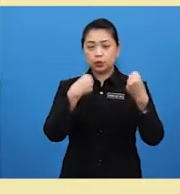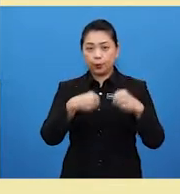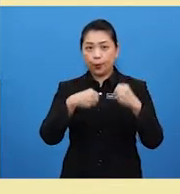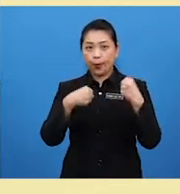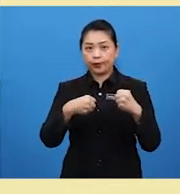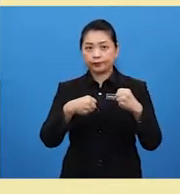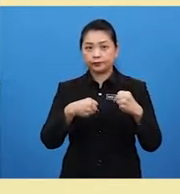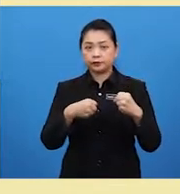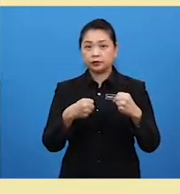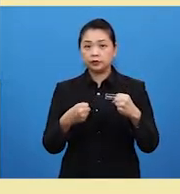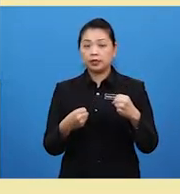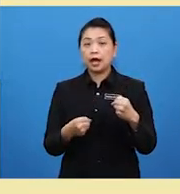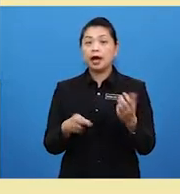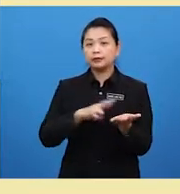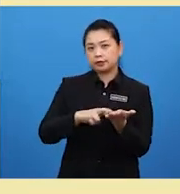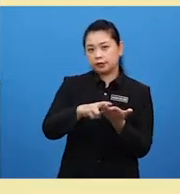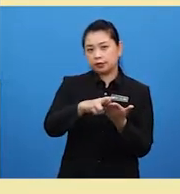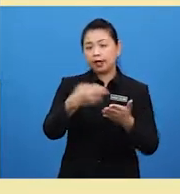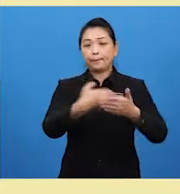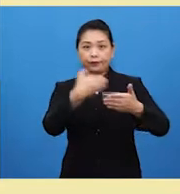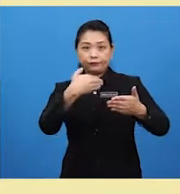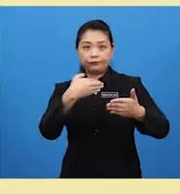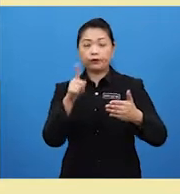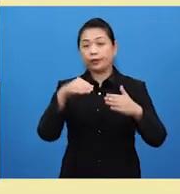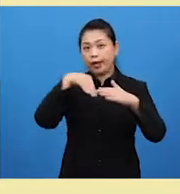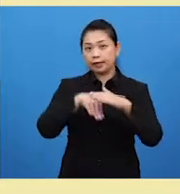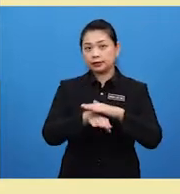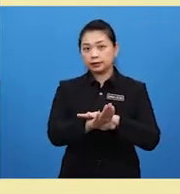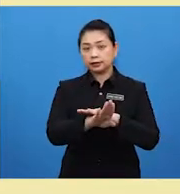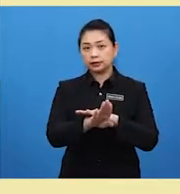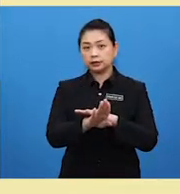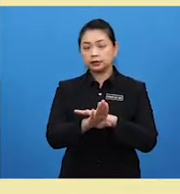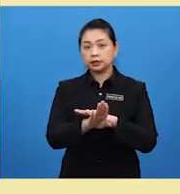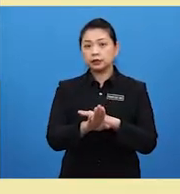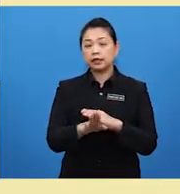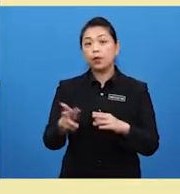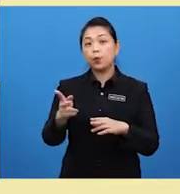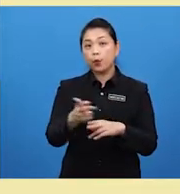Register before you enter. And wear your sports kit.